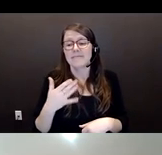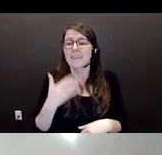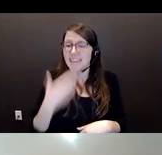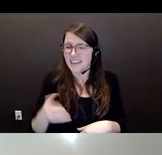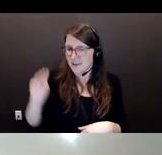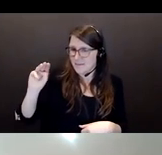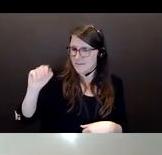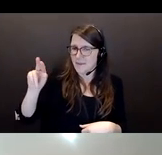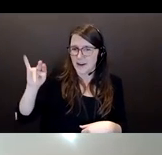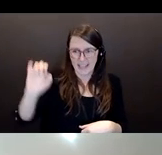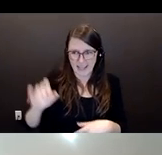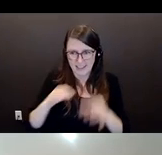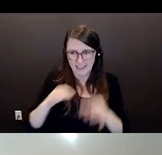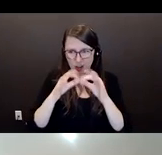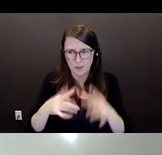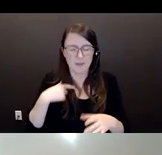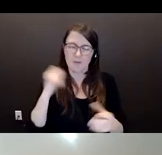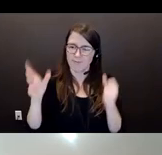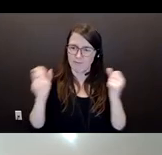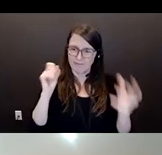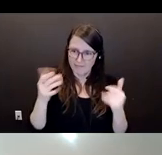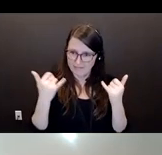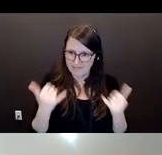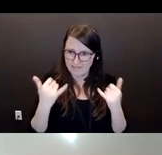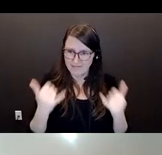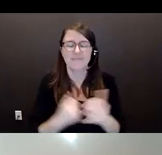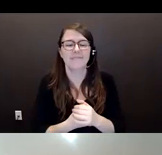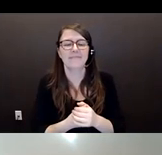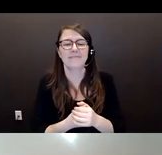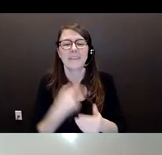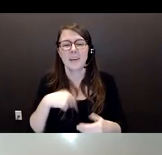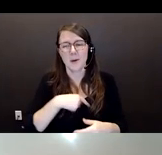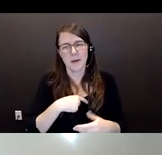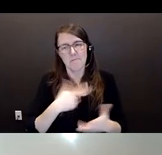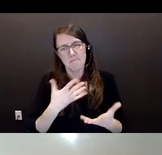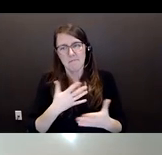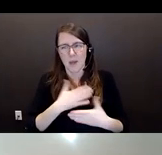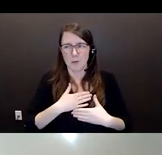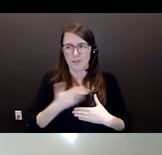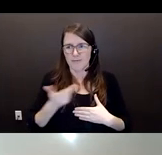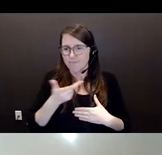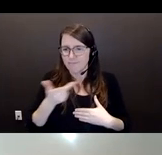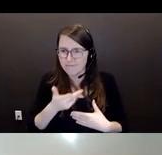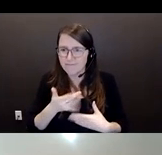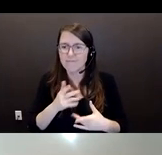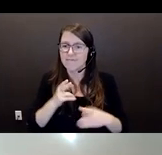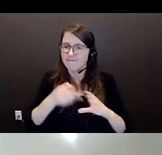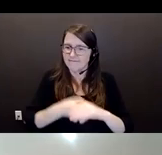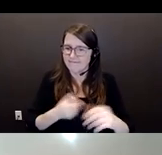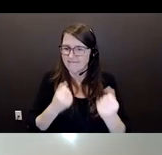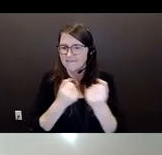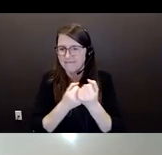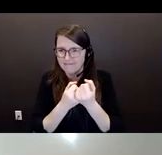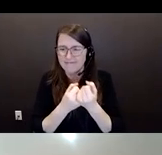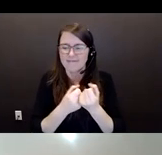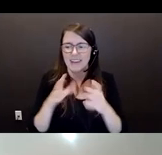Marianne, for being our ASL translator today. We do appreciate you coming out and supporting us and providing this